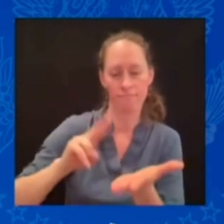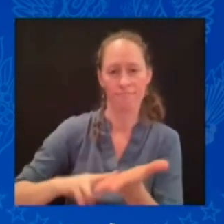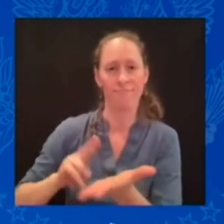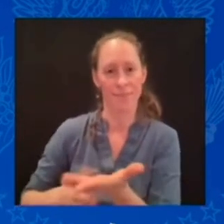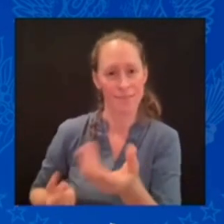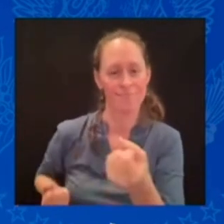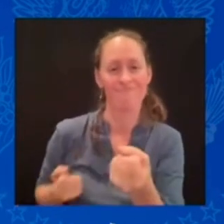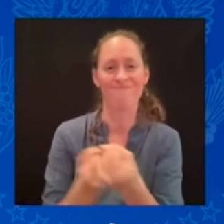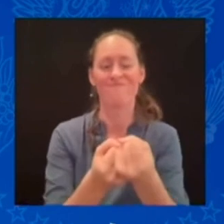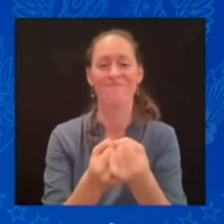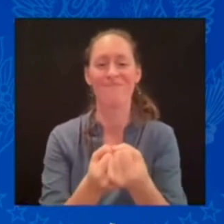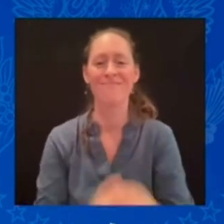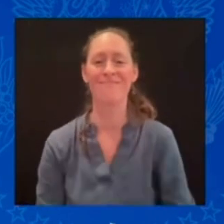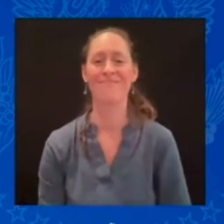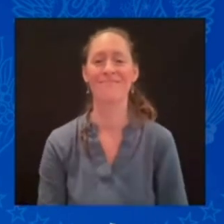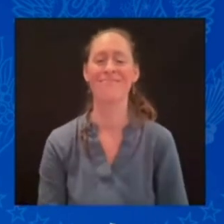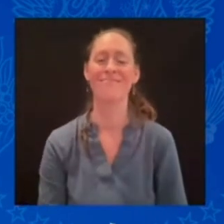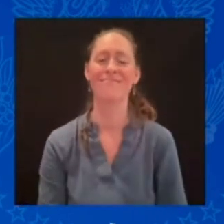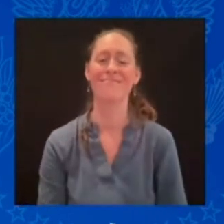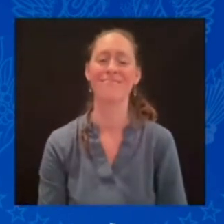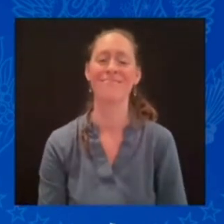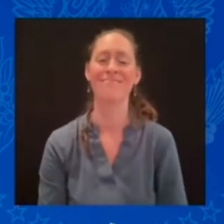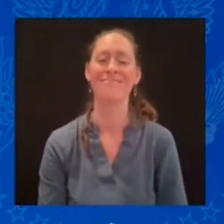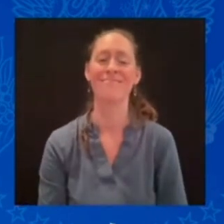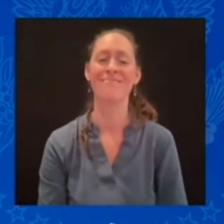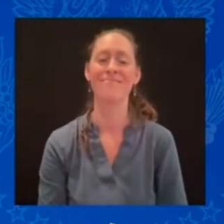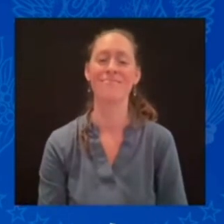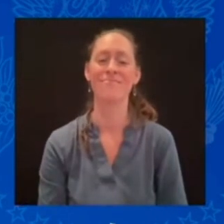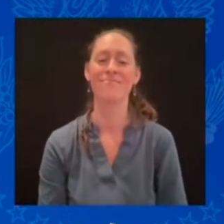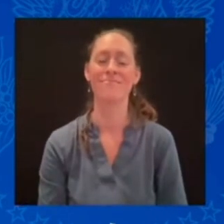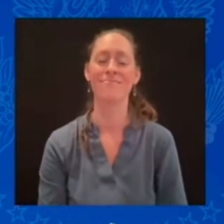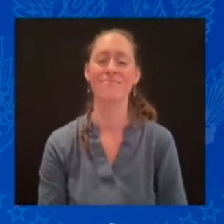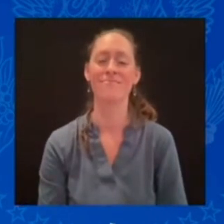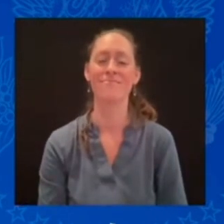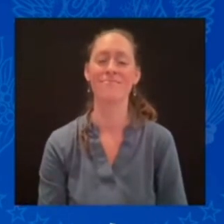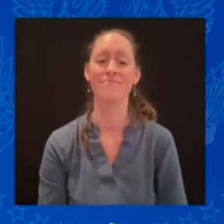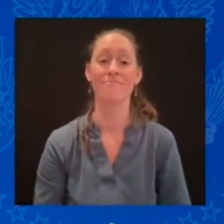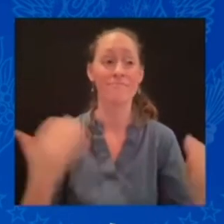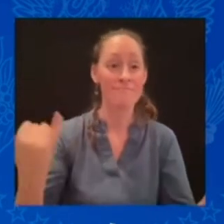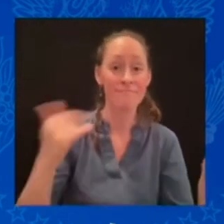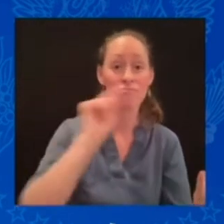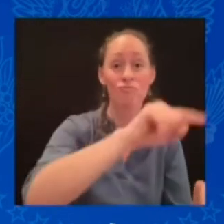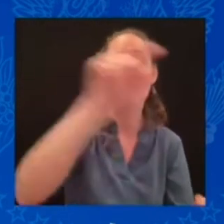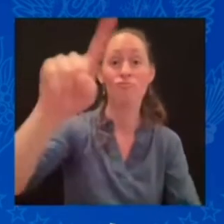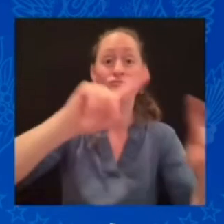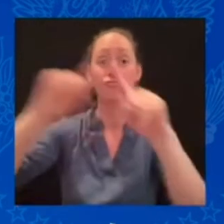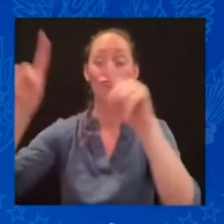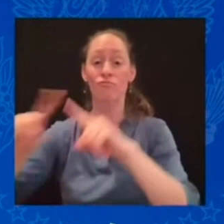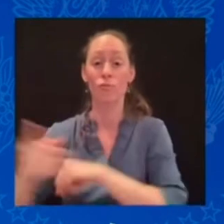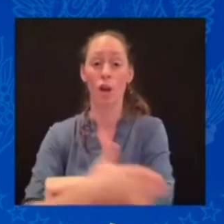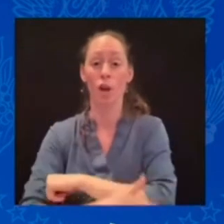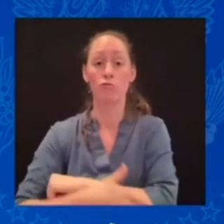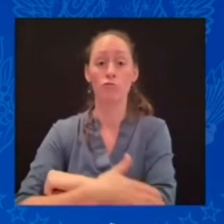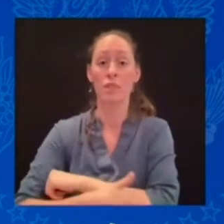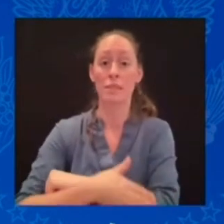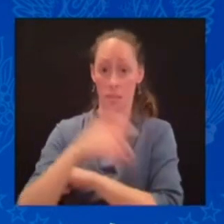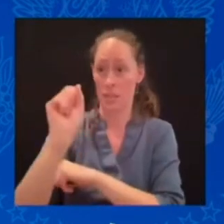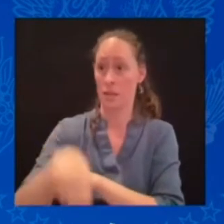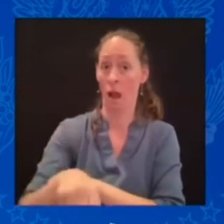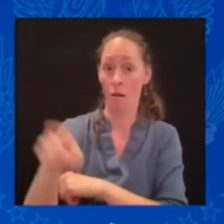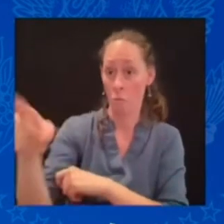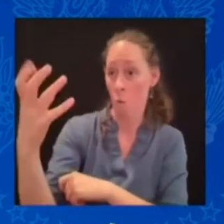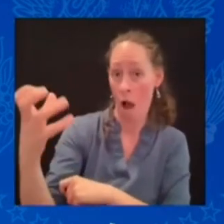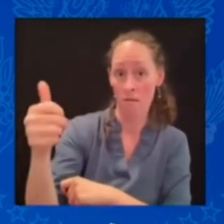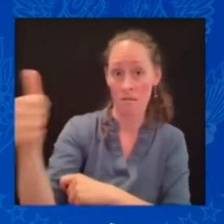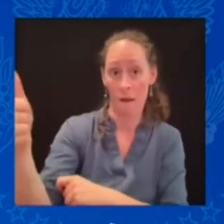with Ukraine until they're officially members of NATO. It will not only ensure that Ukraine can defend itself today,